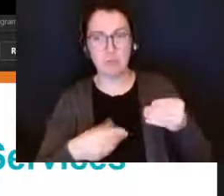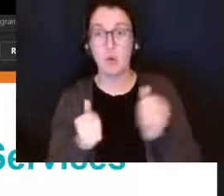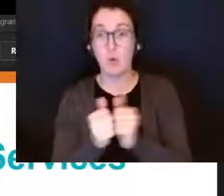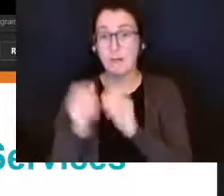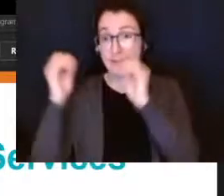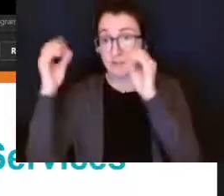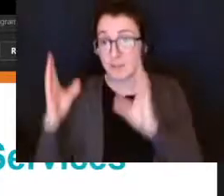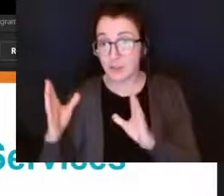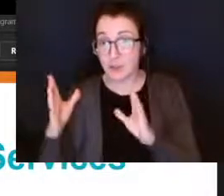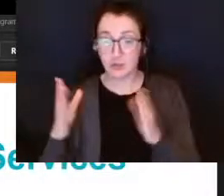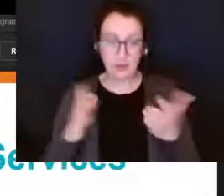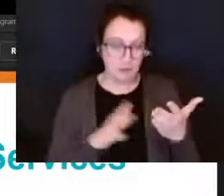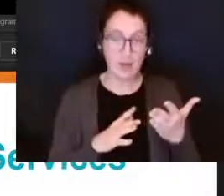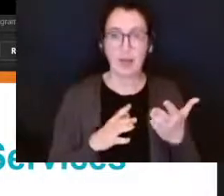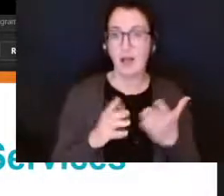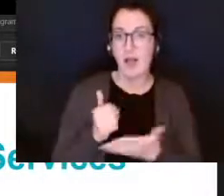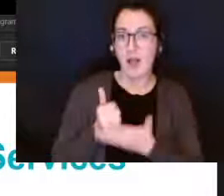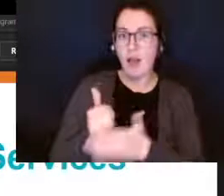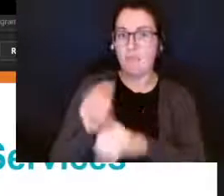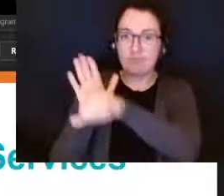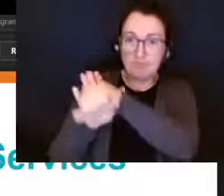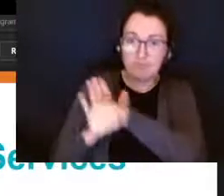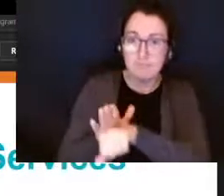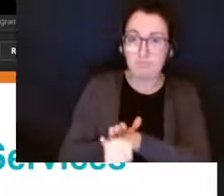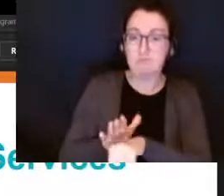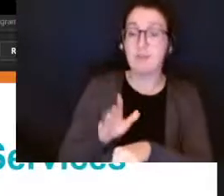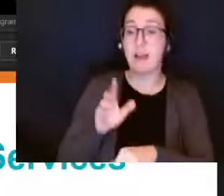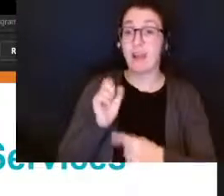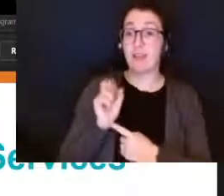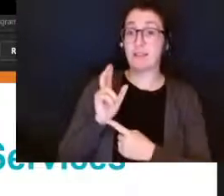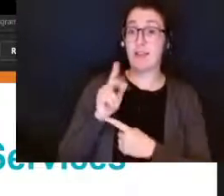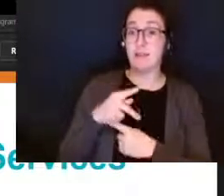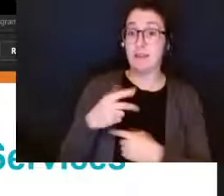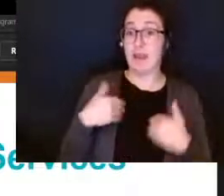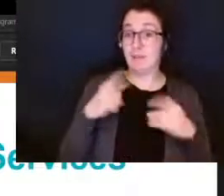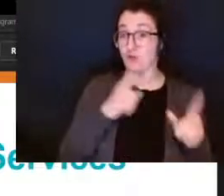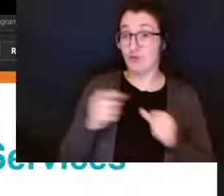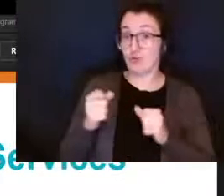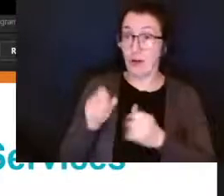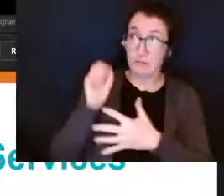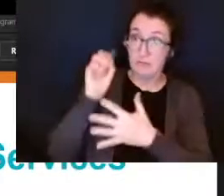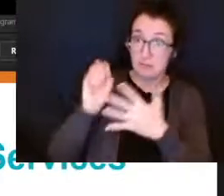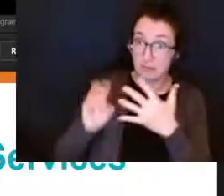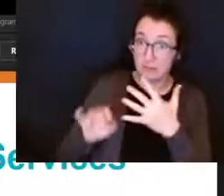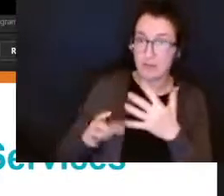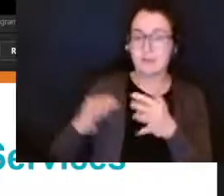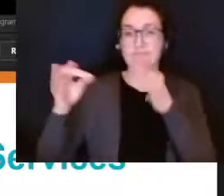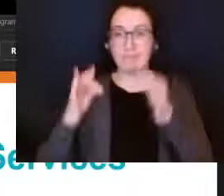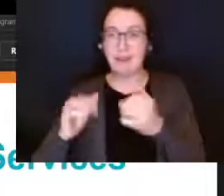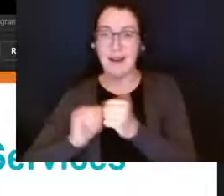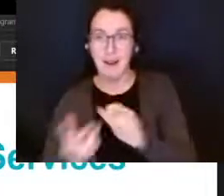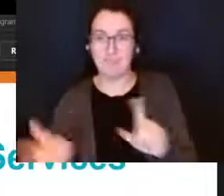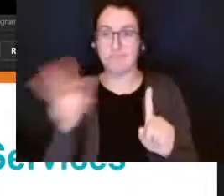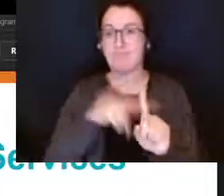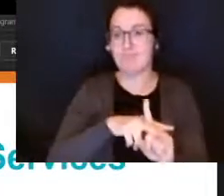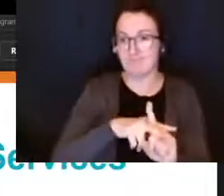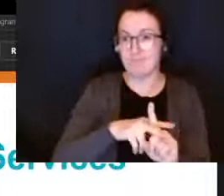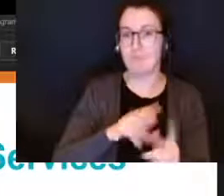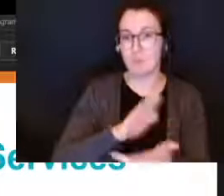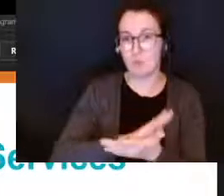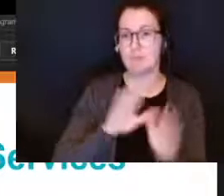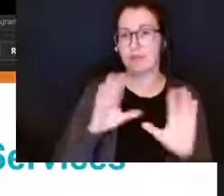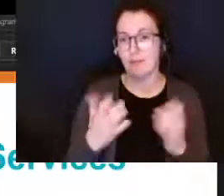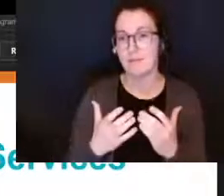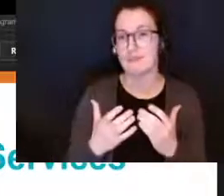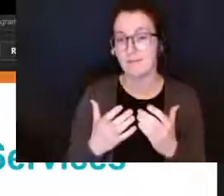supports them in using the strategies suggested by the slp at aeronaut kids our model at halton catholic district school